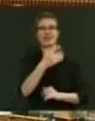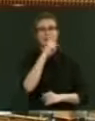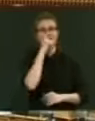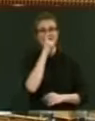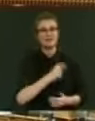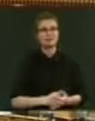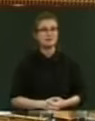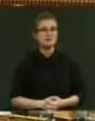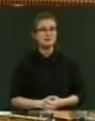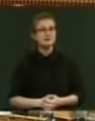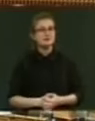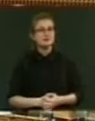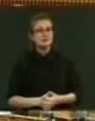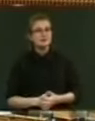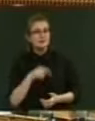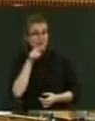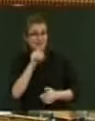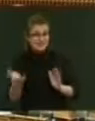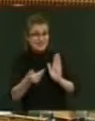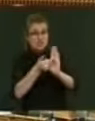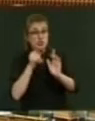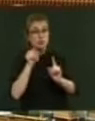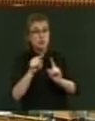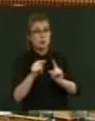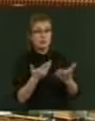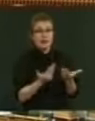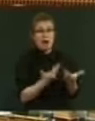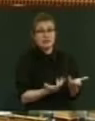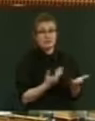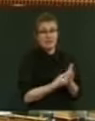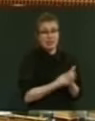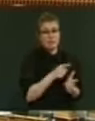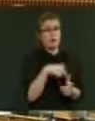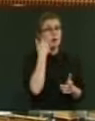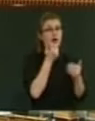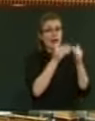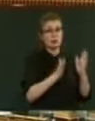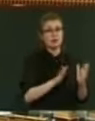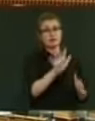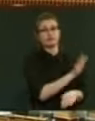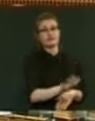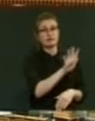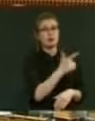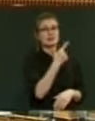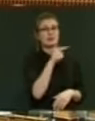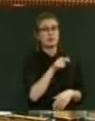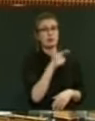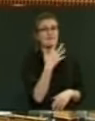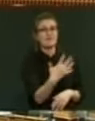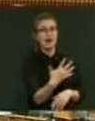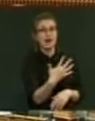This is in addition to the existing funding for Māori housing of around $7.5